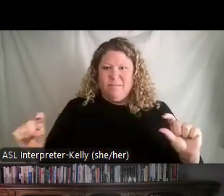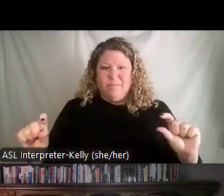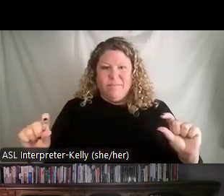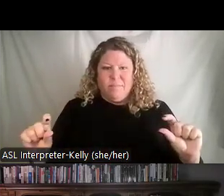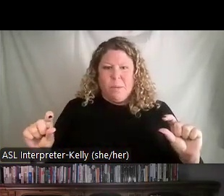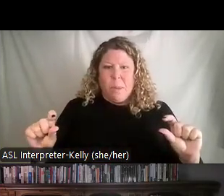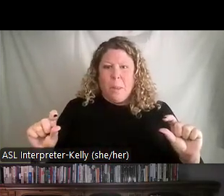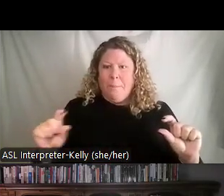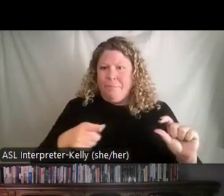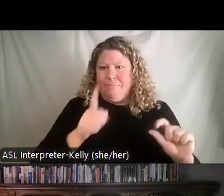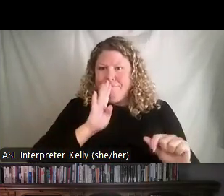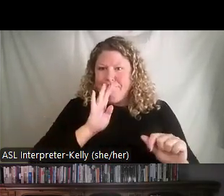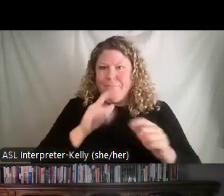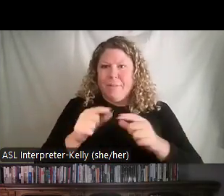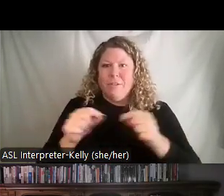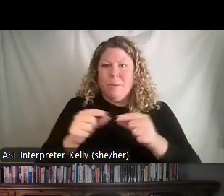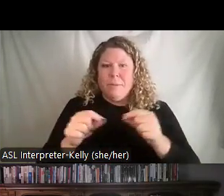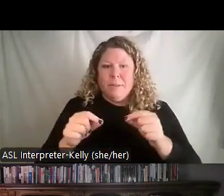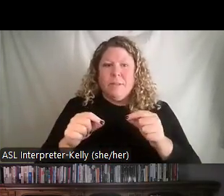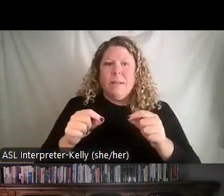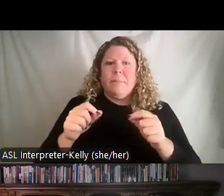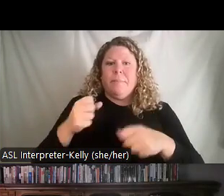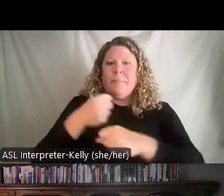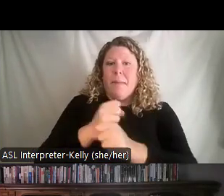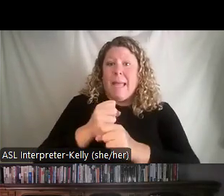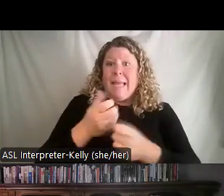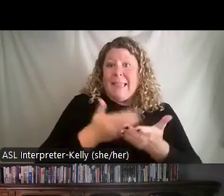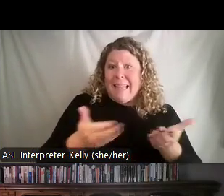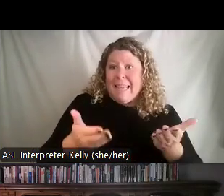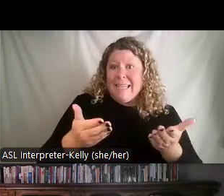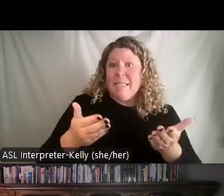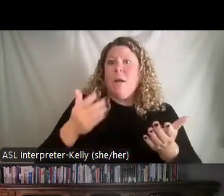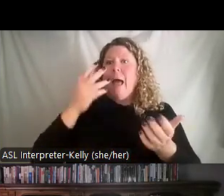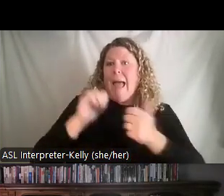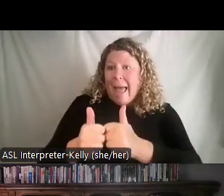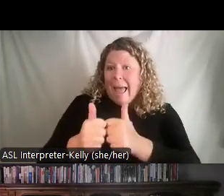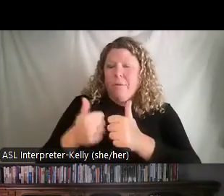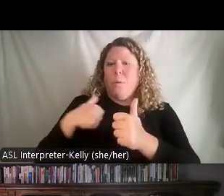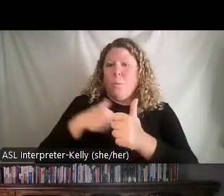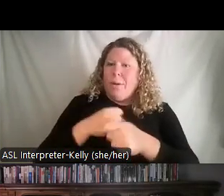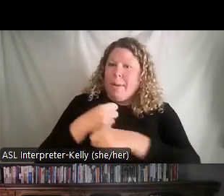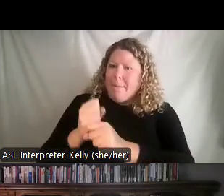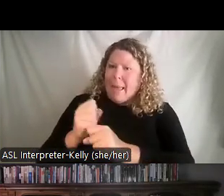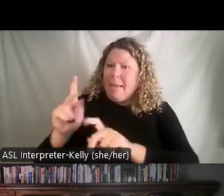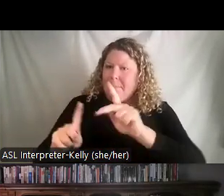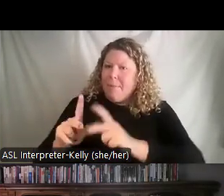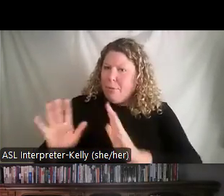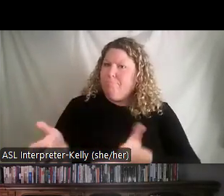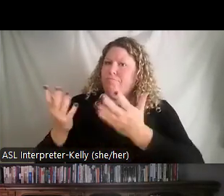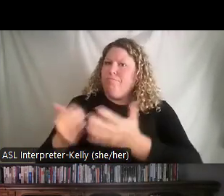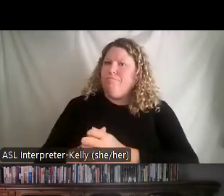or the making of things is because we make the people. Okay, so